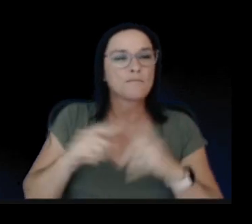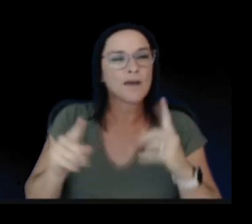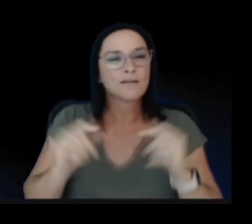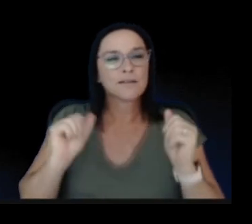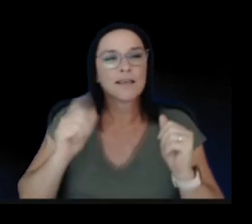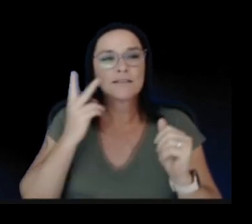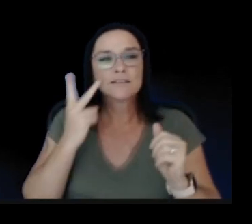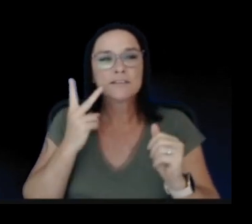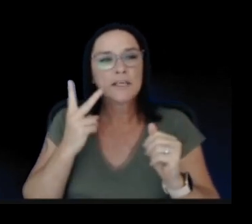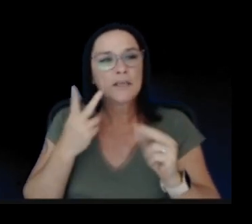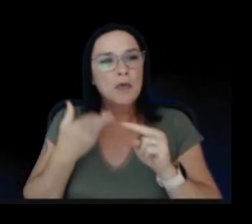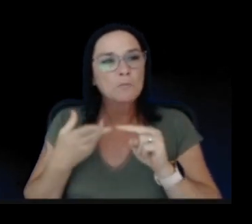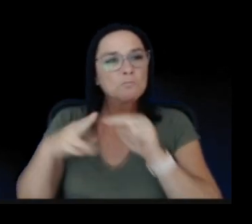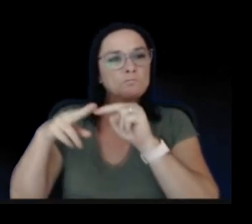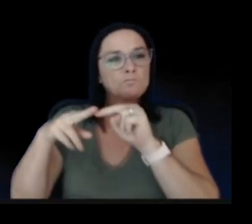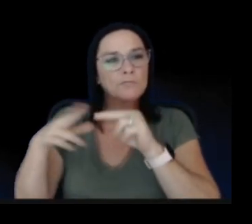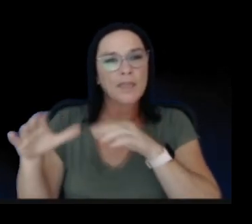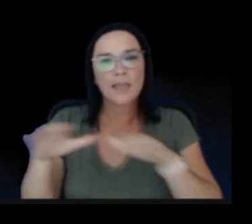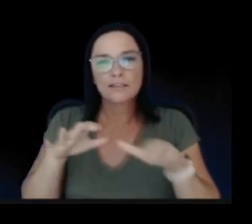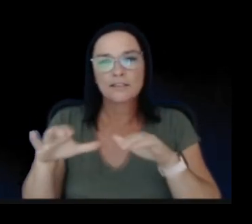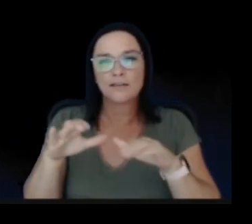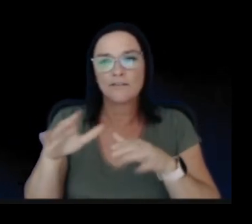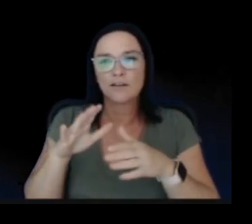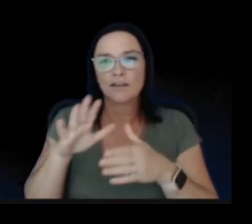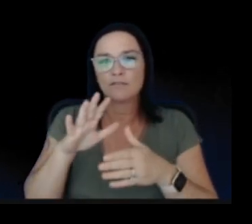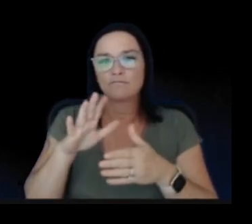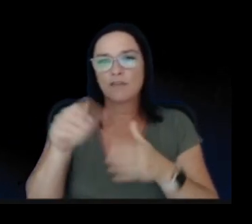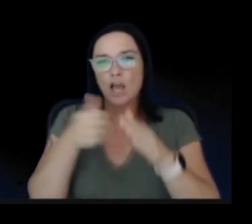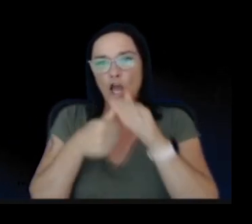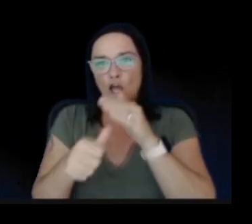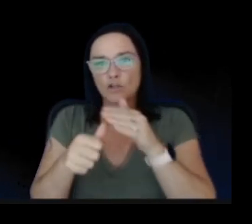beneath the central and southern caldera.